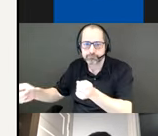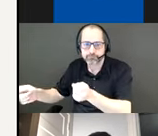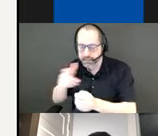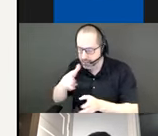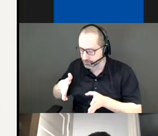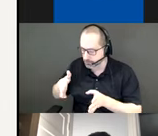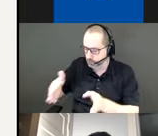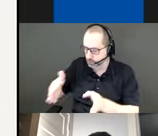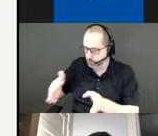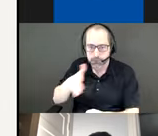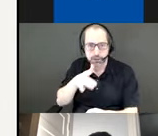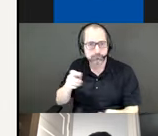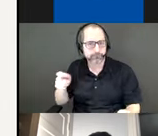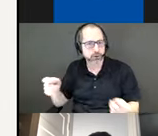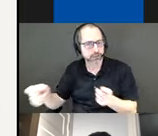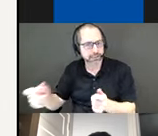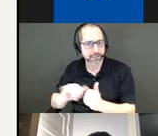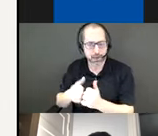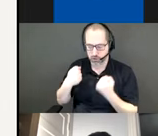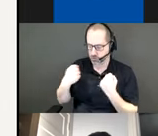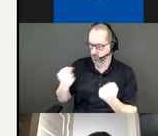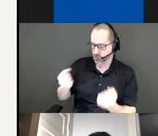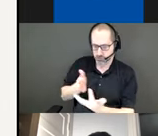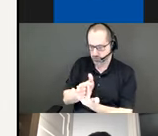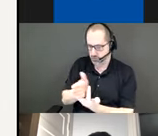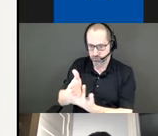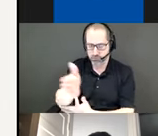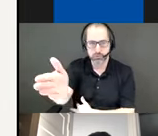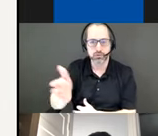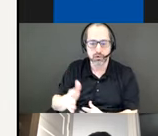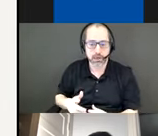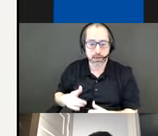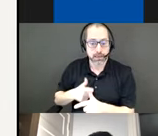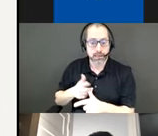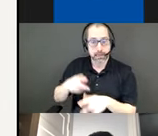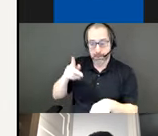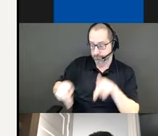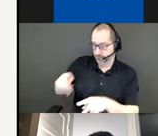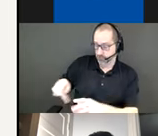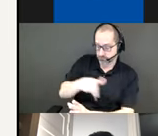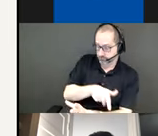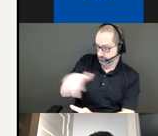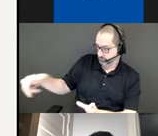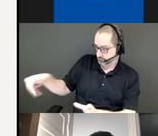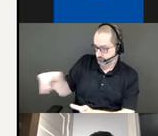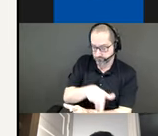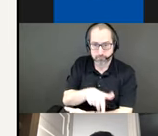way cars enter that space and really make way for people crossing and life crossing